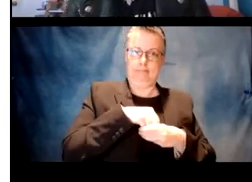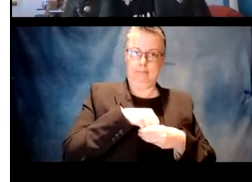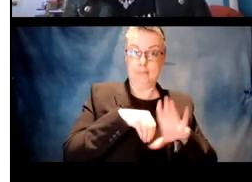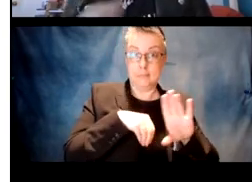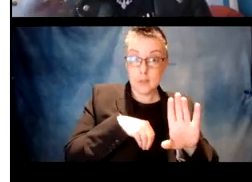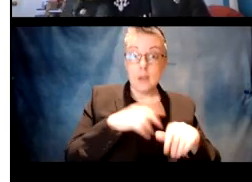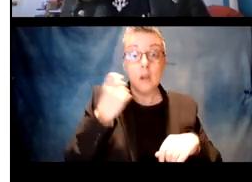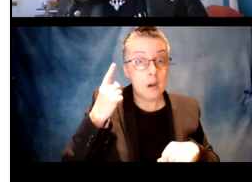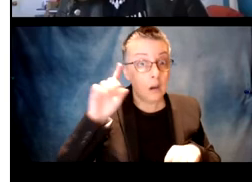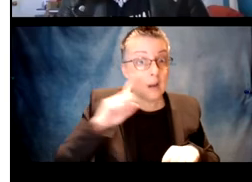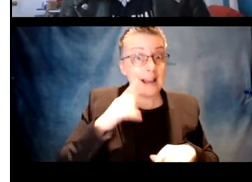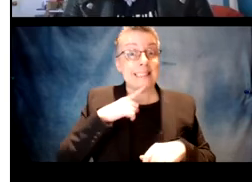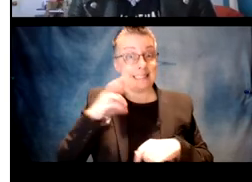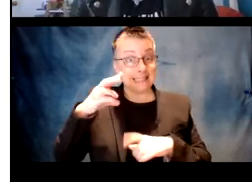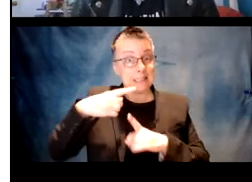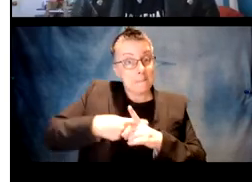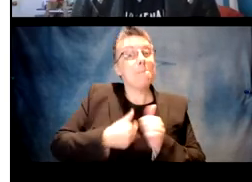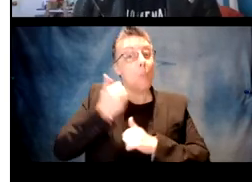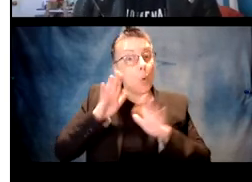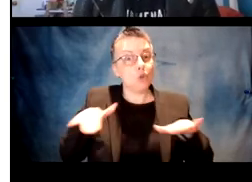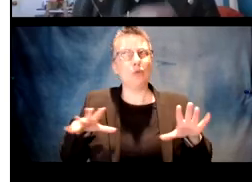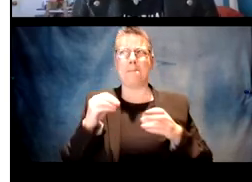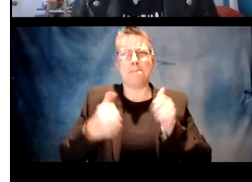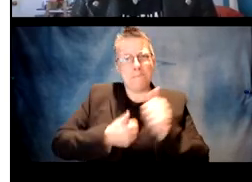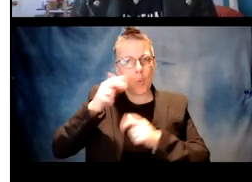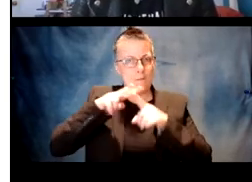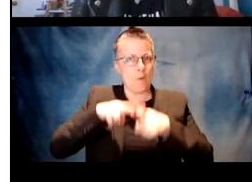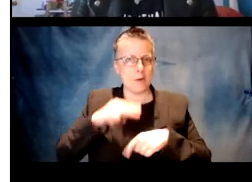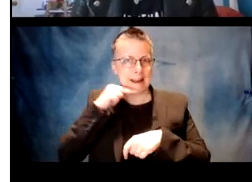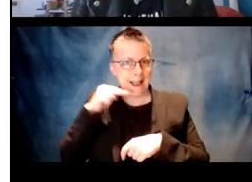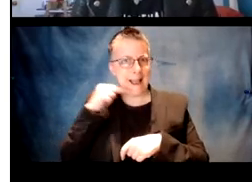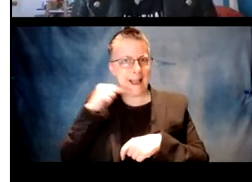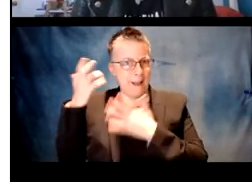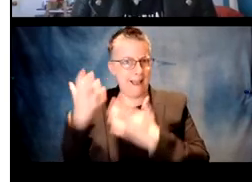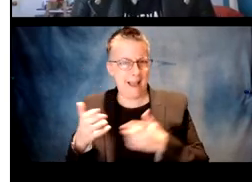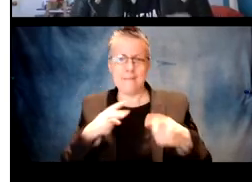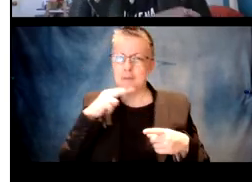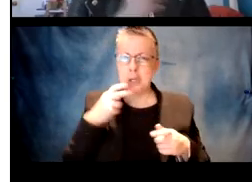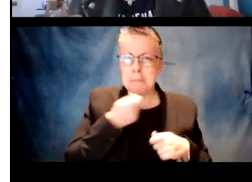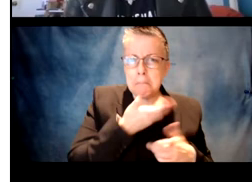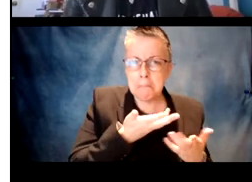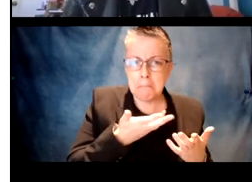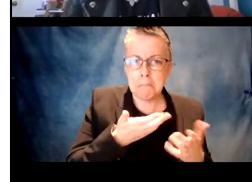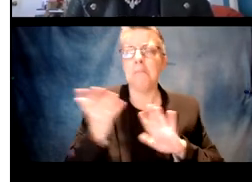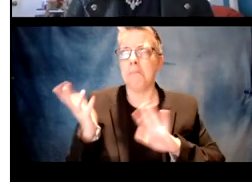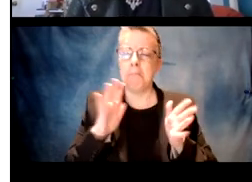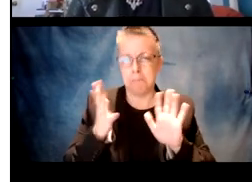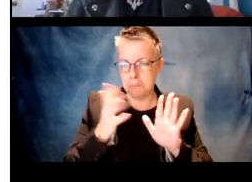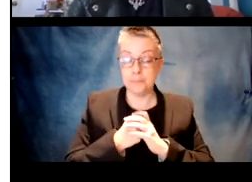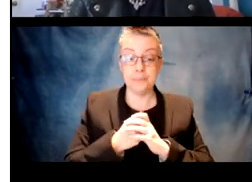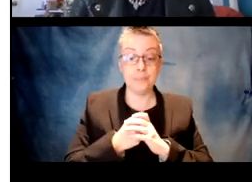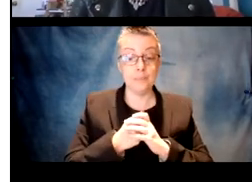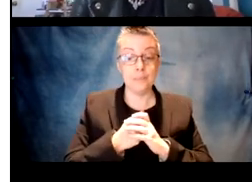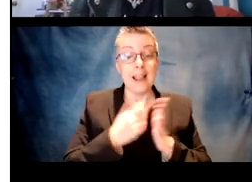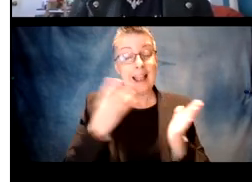plus ED. If anything, at this age, nouns should be more familiar in English. Most of, you know, their vocabulary at this stage